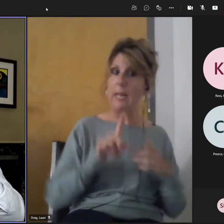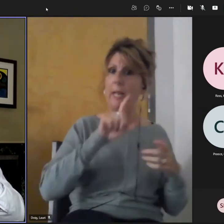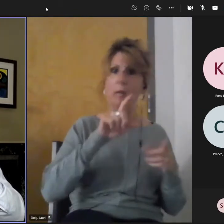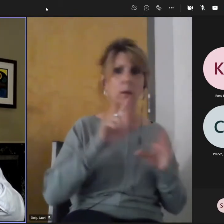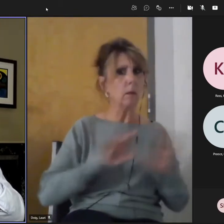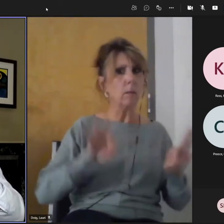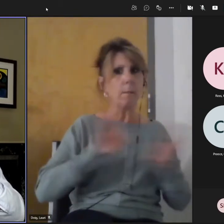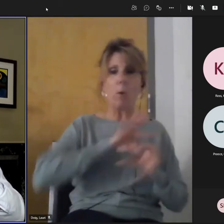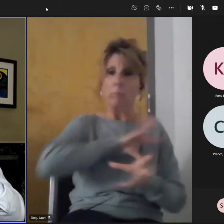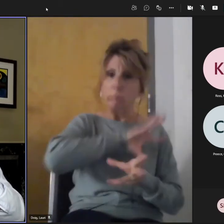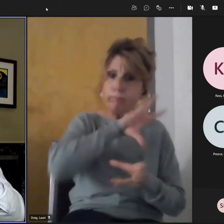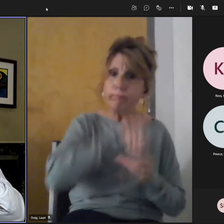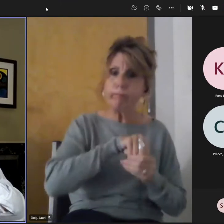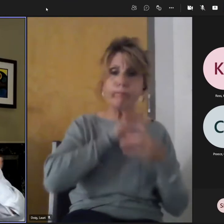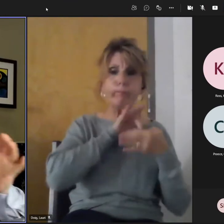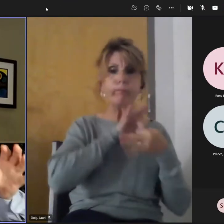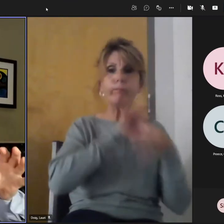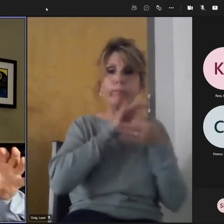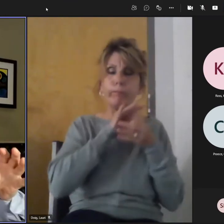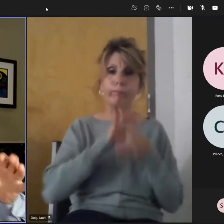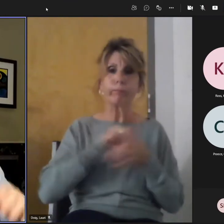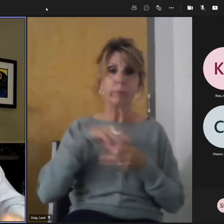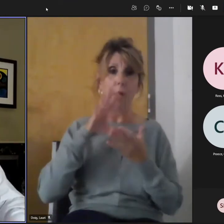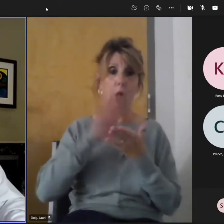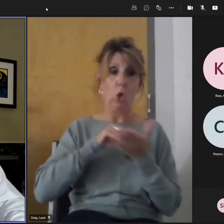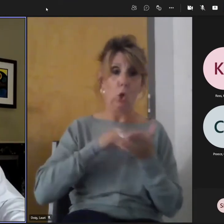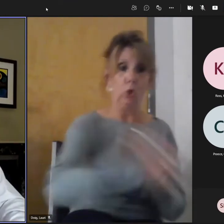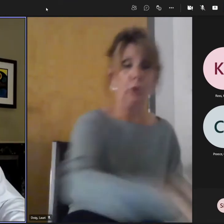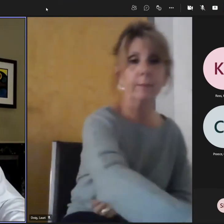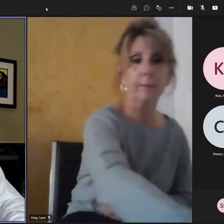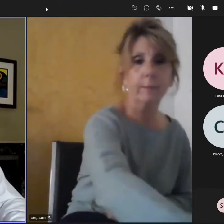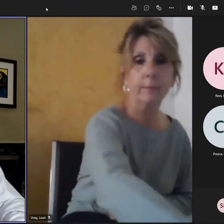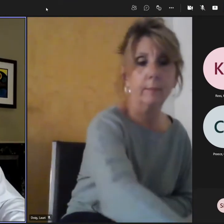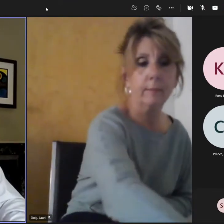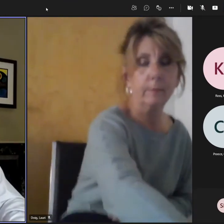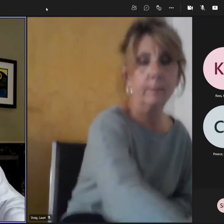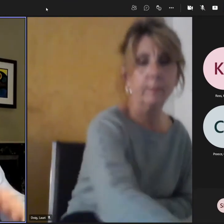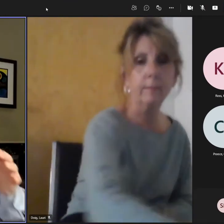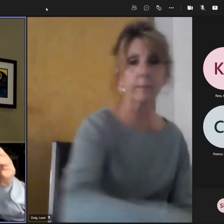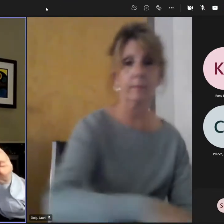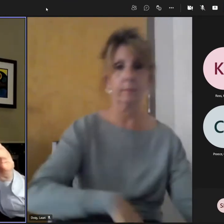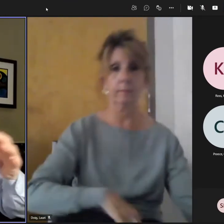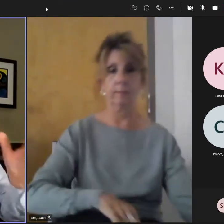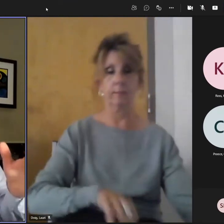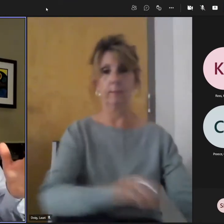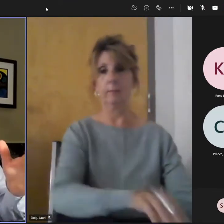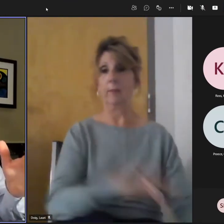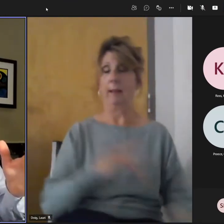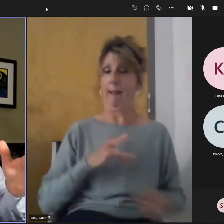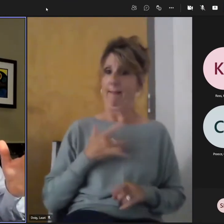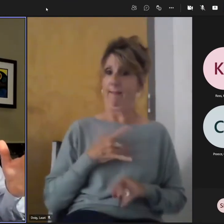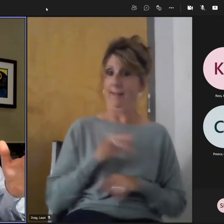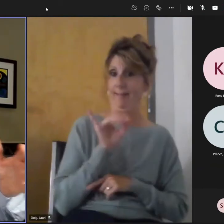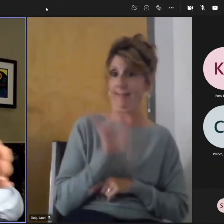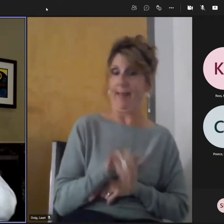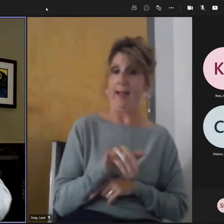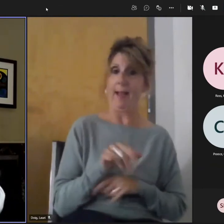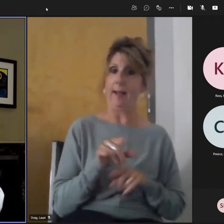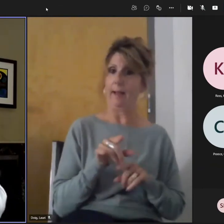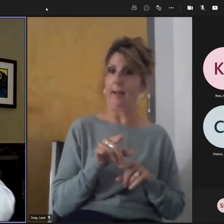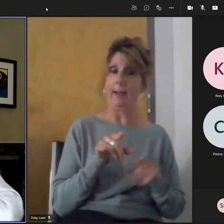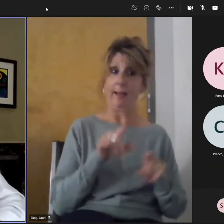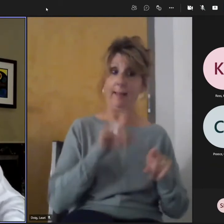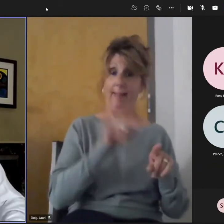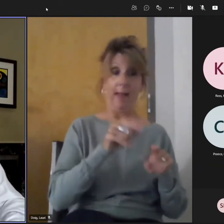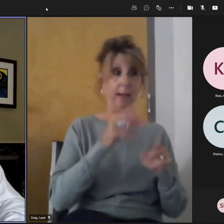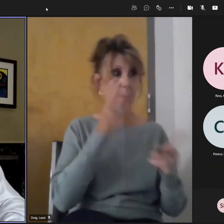something worthwhile. I think that opportunity and so I would the way I would do it is, first of all, I can see what that would do to